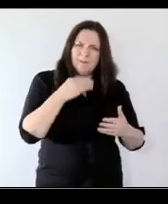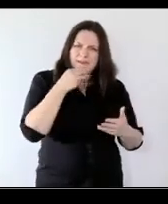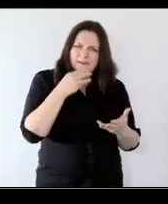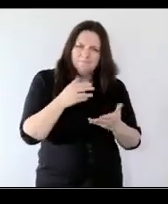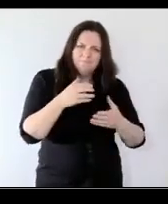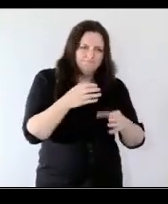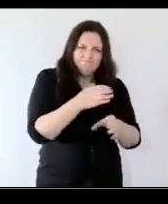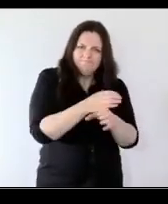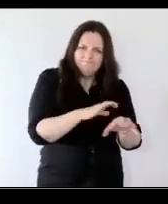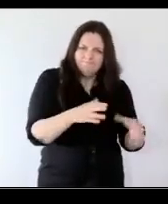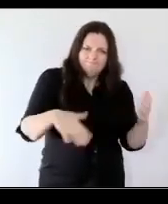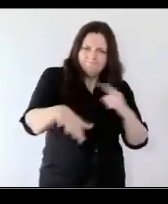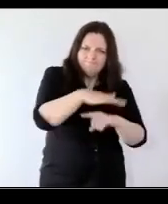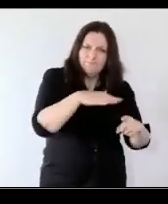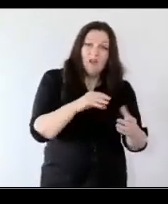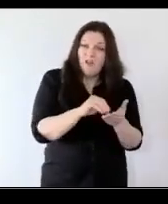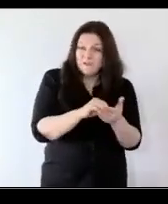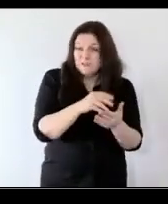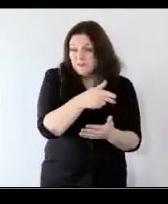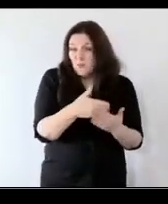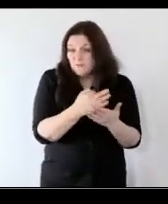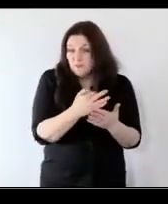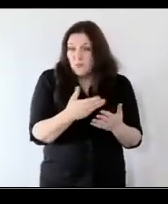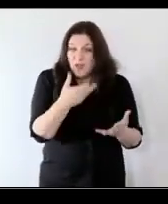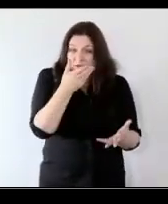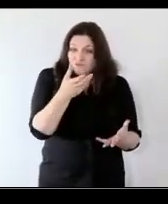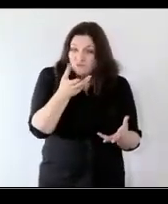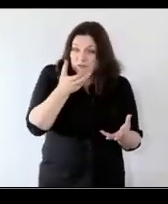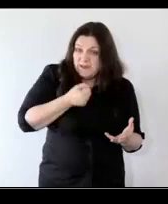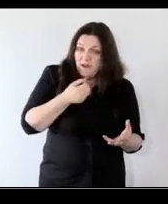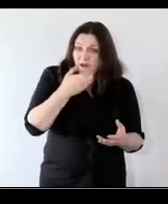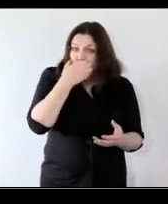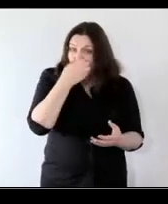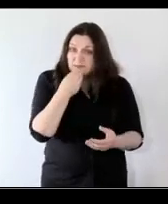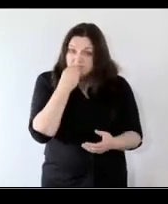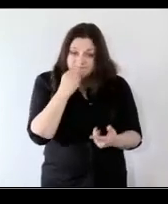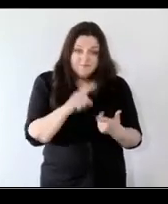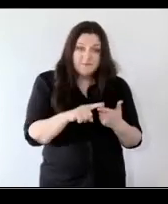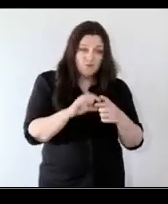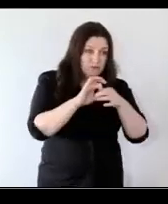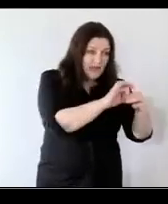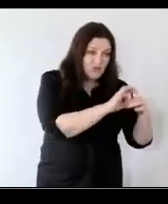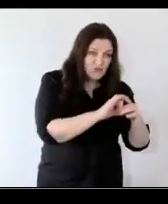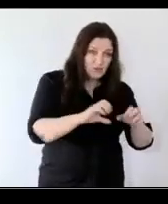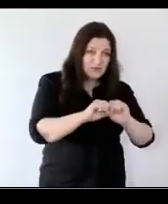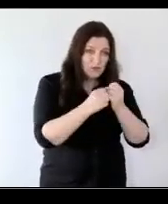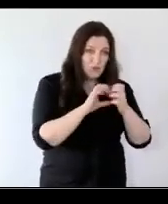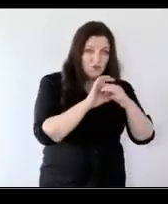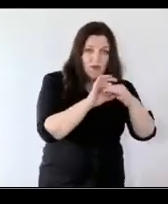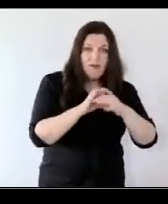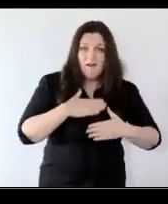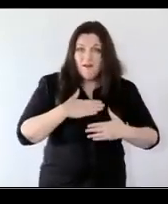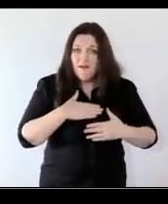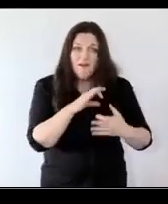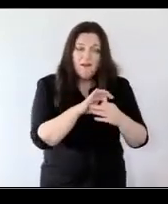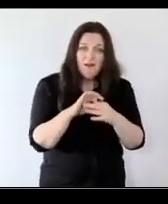in in dash schools will be getting their their hot school means that there's relationships there's social attachment there's the home school community